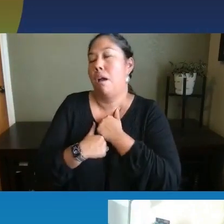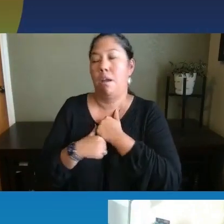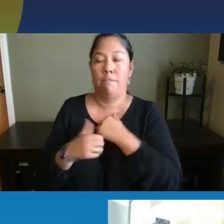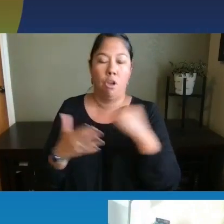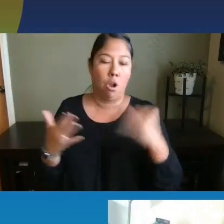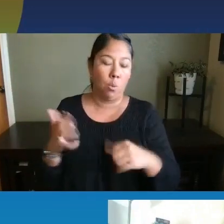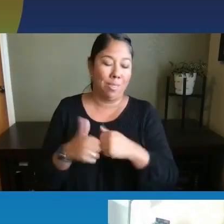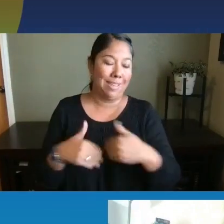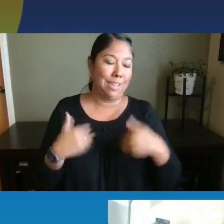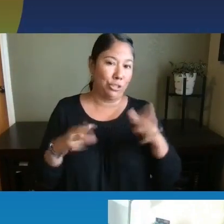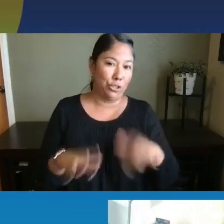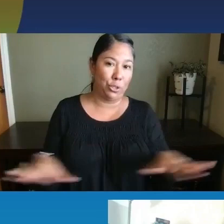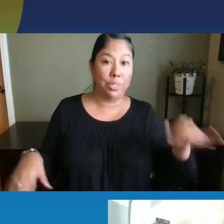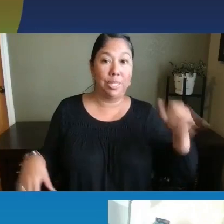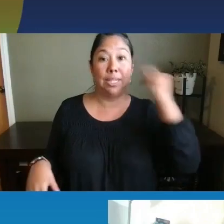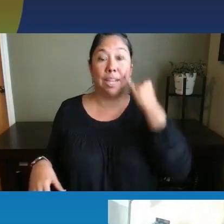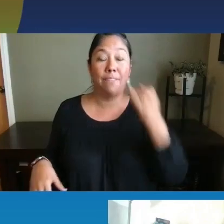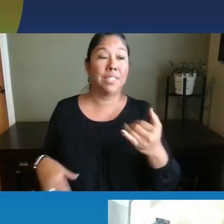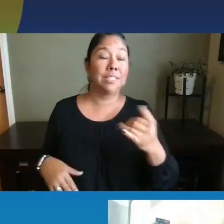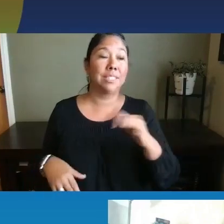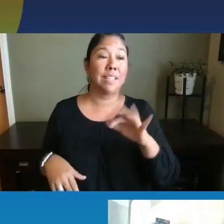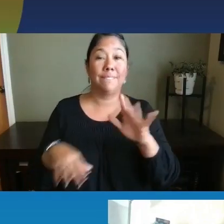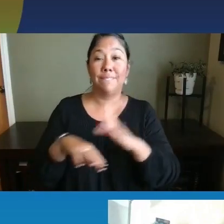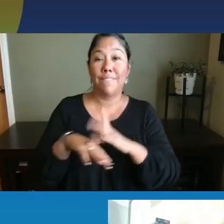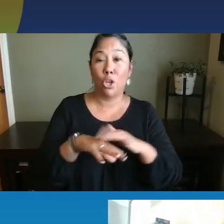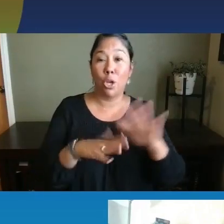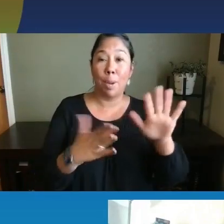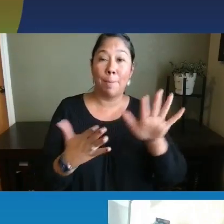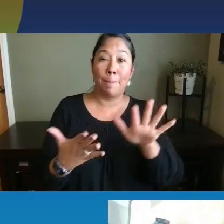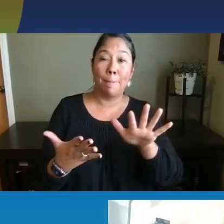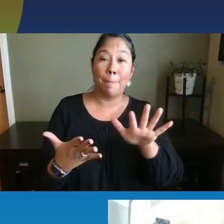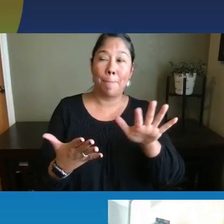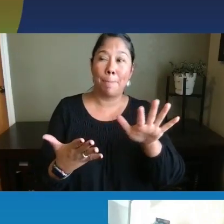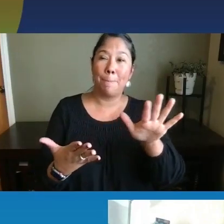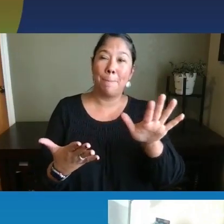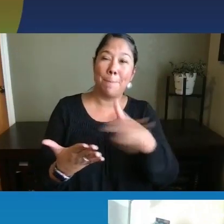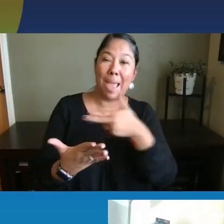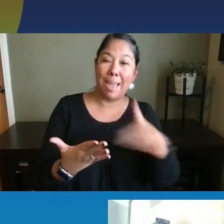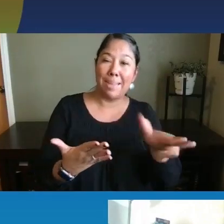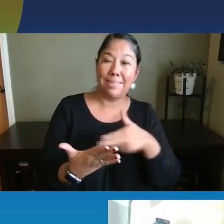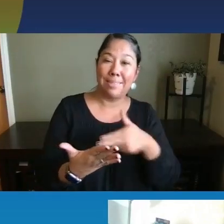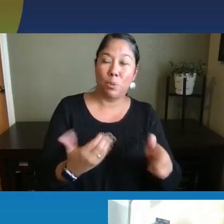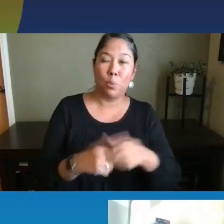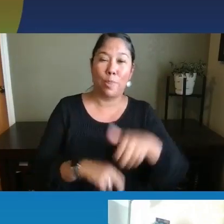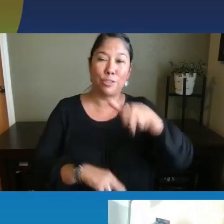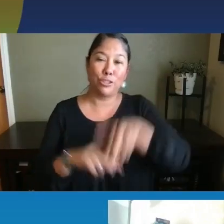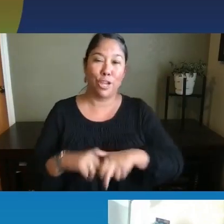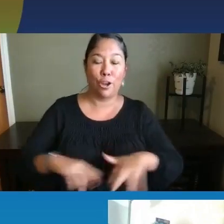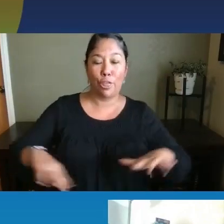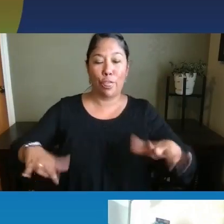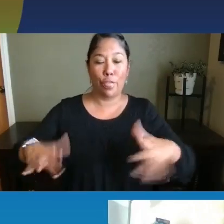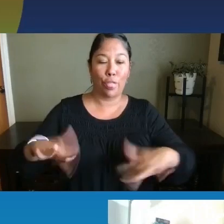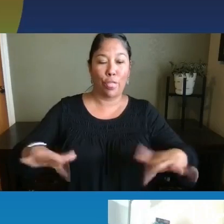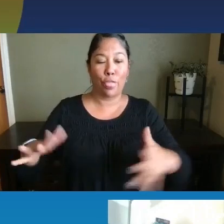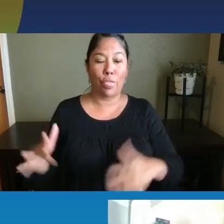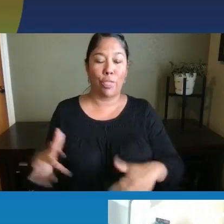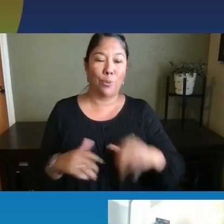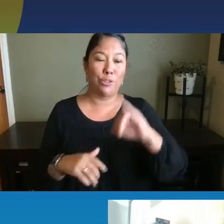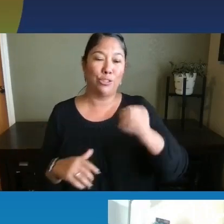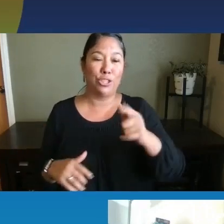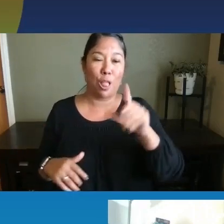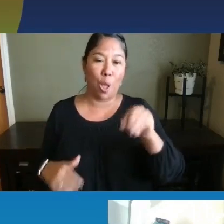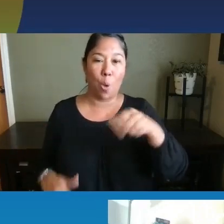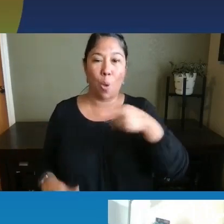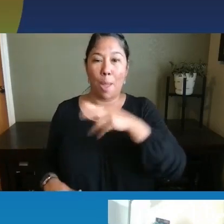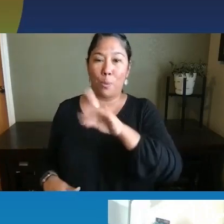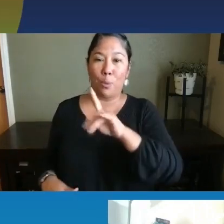whether it's, you know, just finger painting on the high chair tray with different colors of jello or pudding, um, or actually doing,